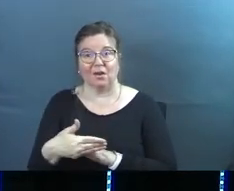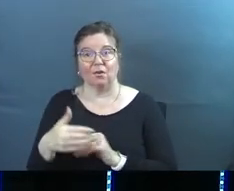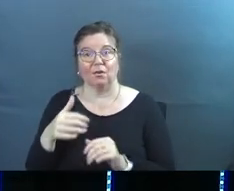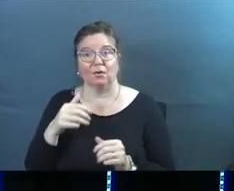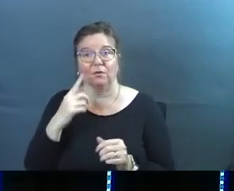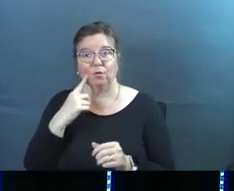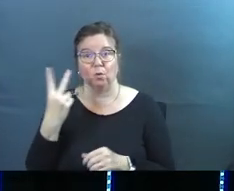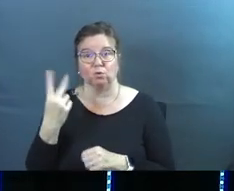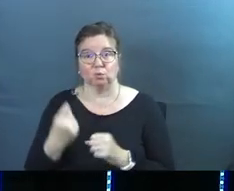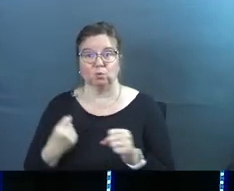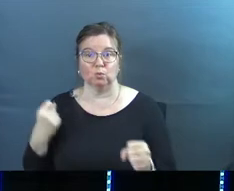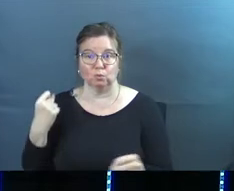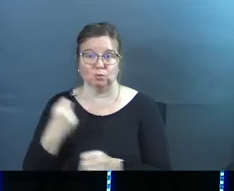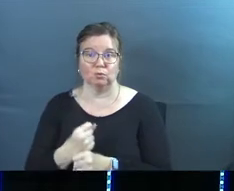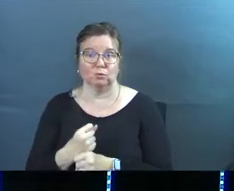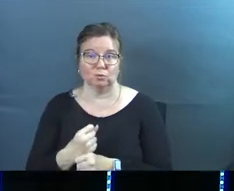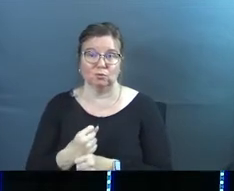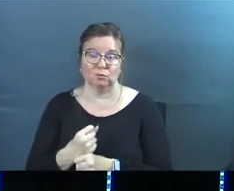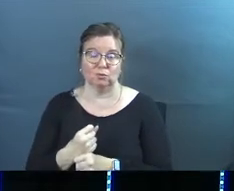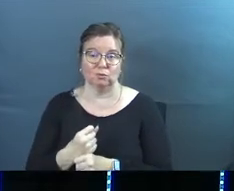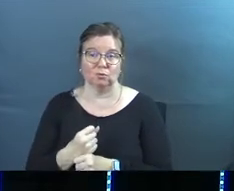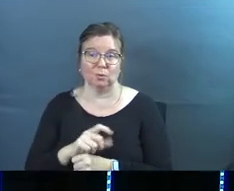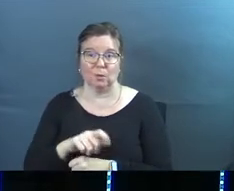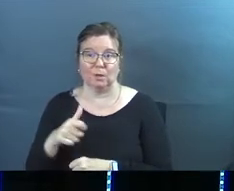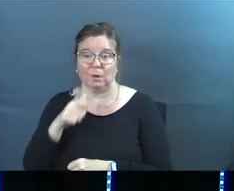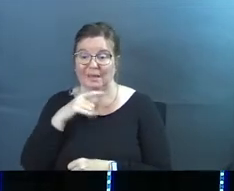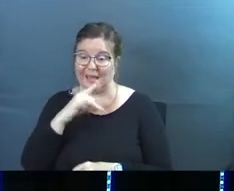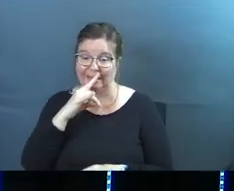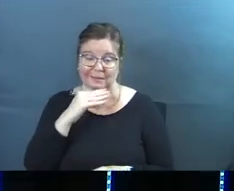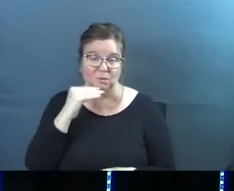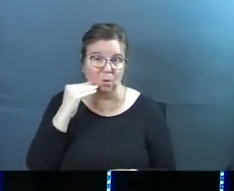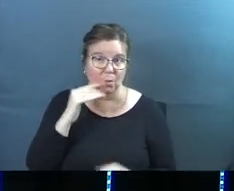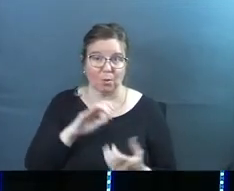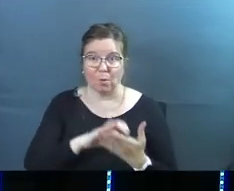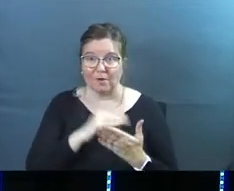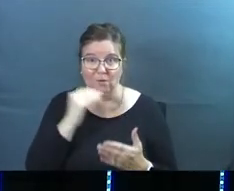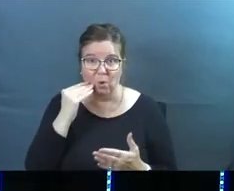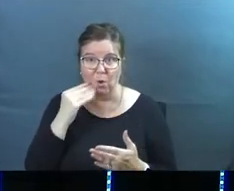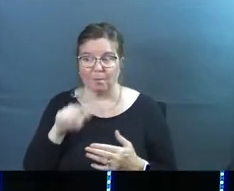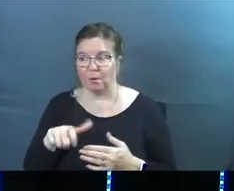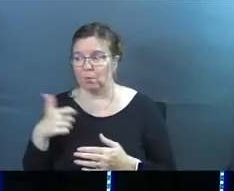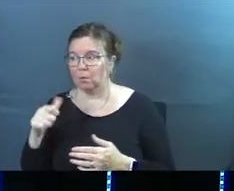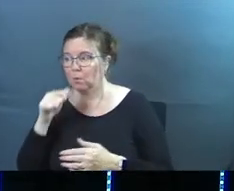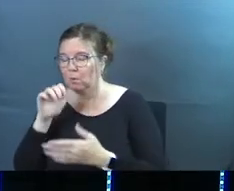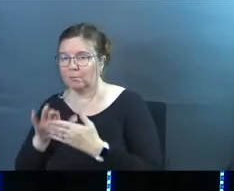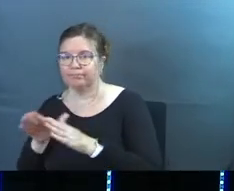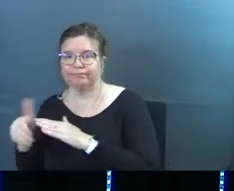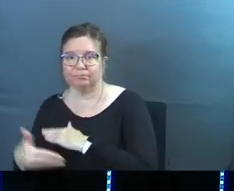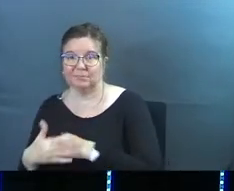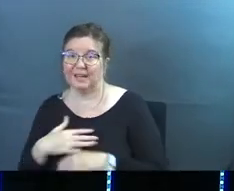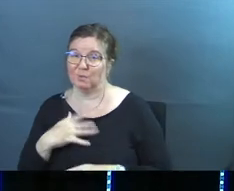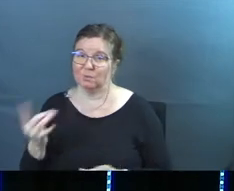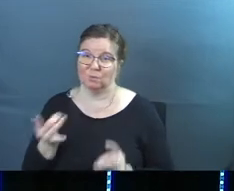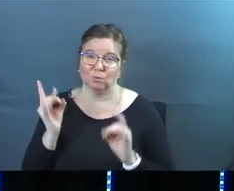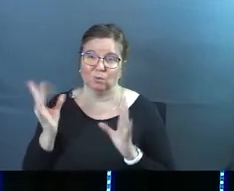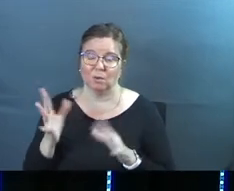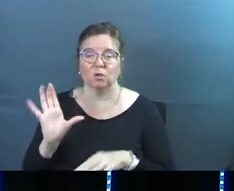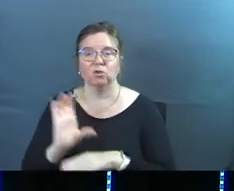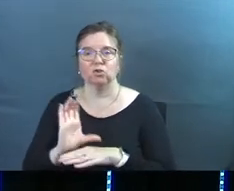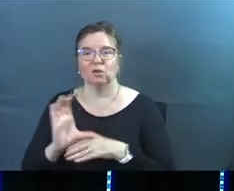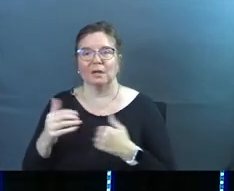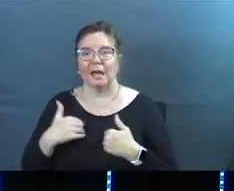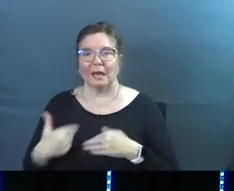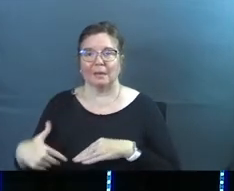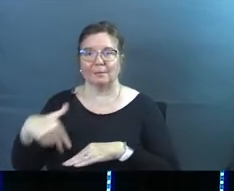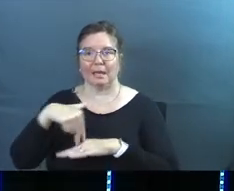for two years. Extramarital affair. Had kids at home. It was brutal. The church